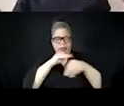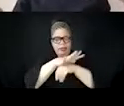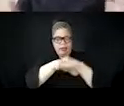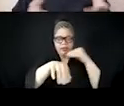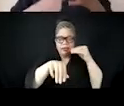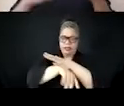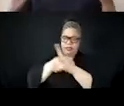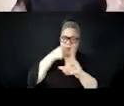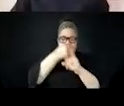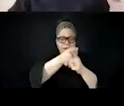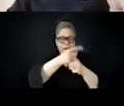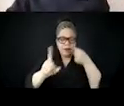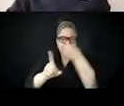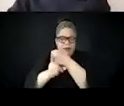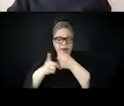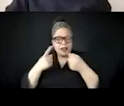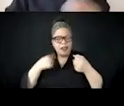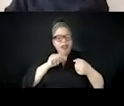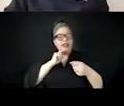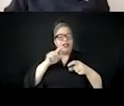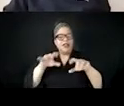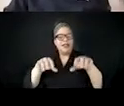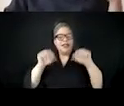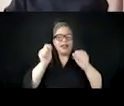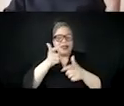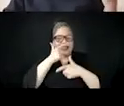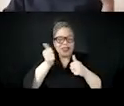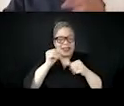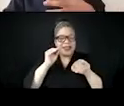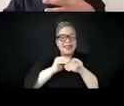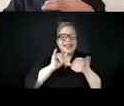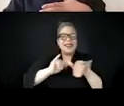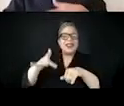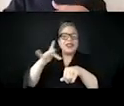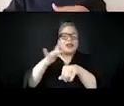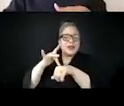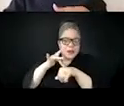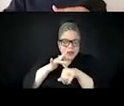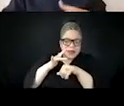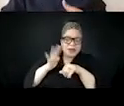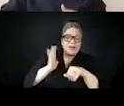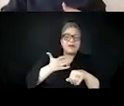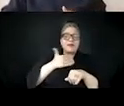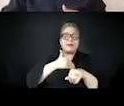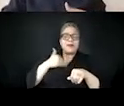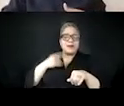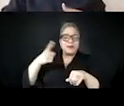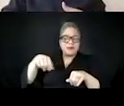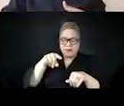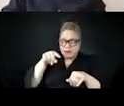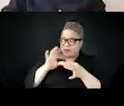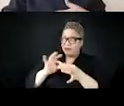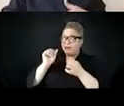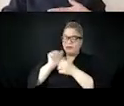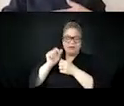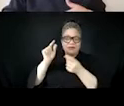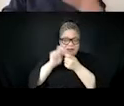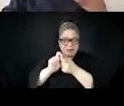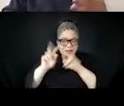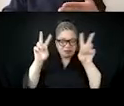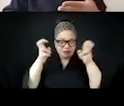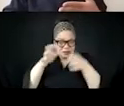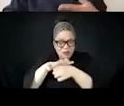like an issue area. So with that being said, I want to make sure that we're all talking about the same thing when we're discussing misinformation and disinformation